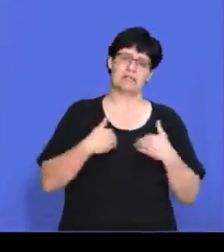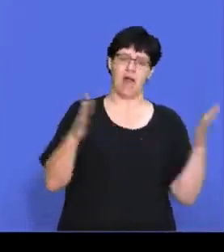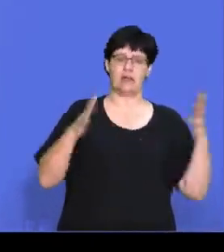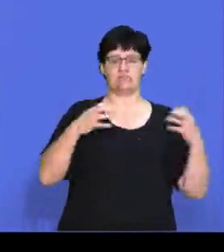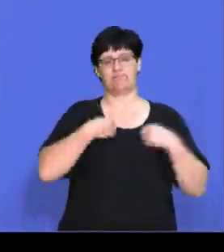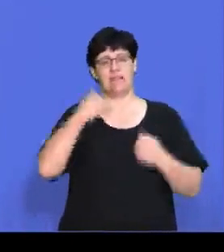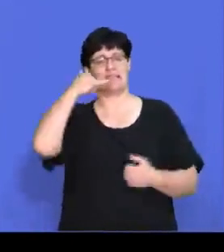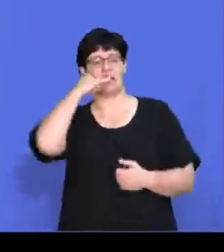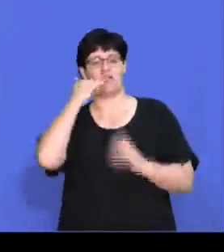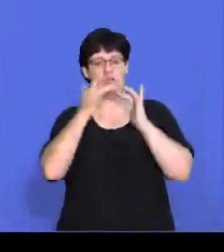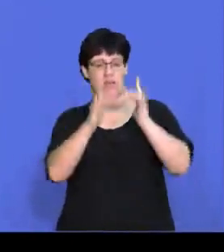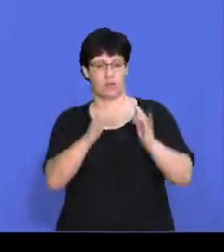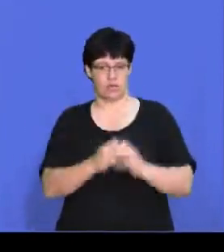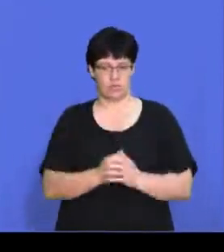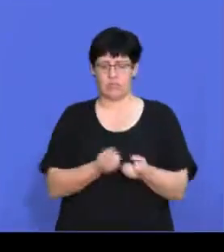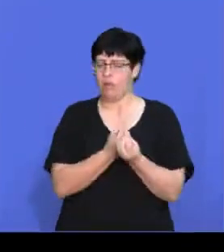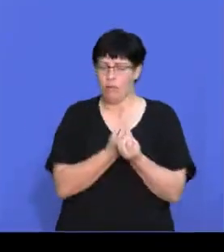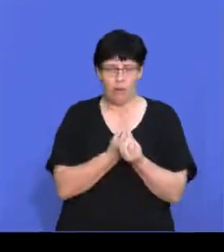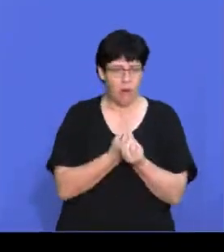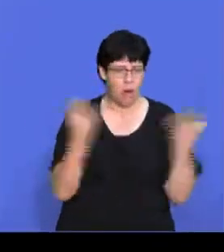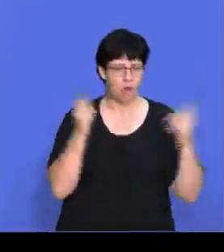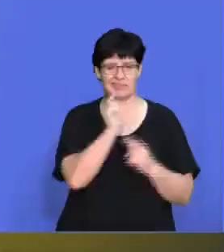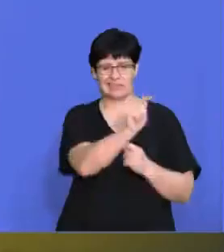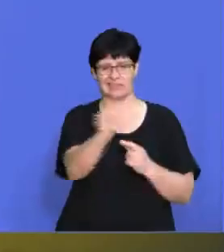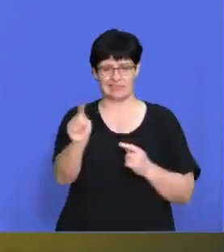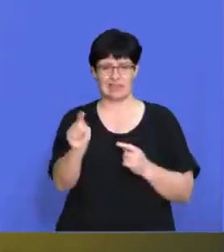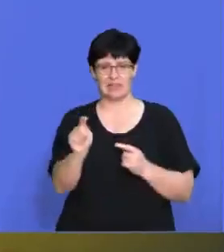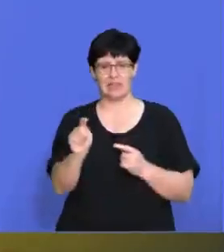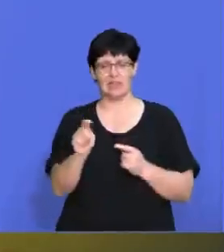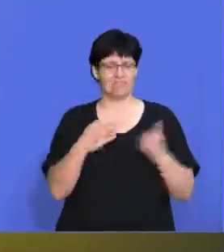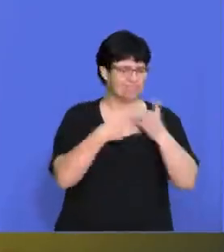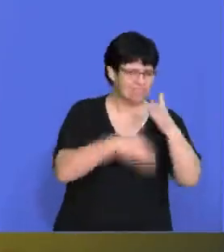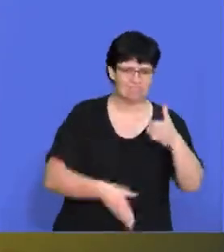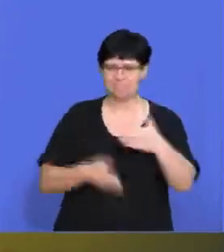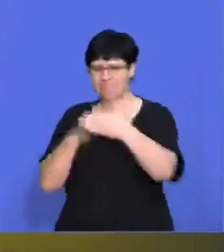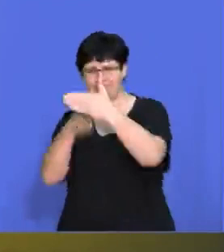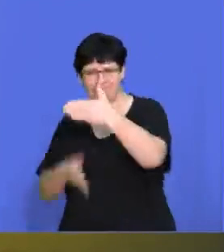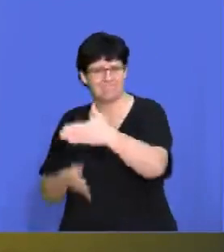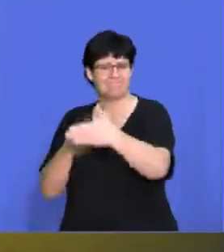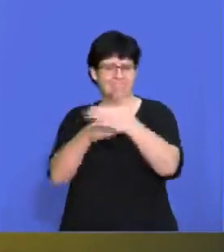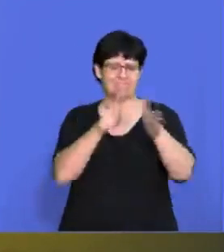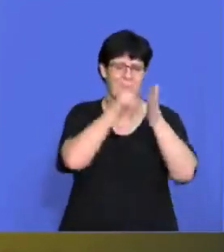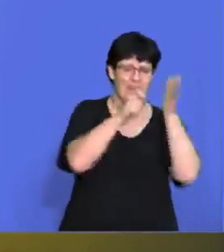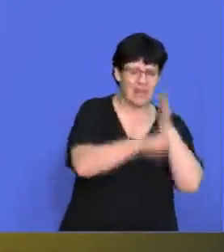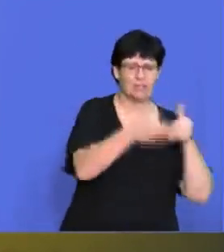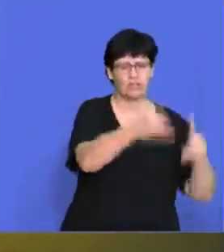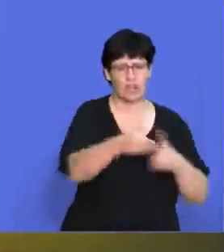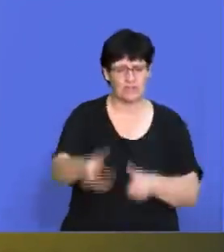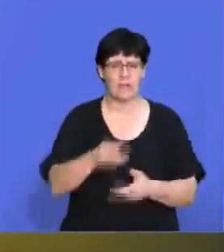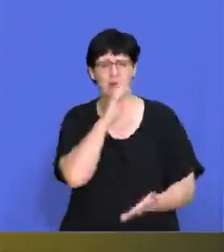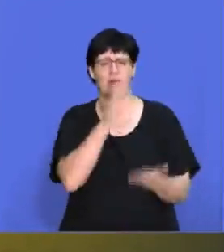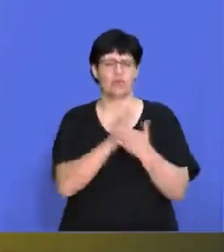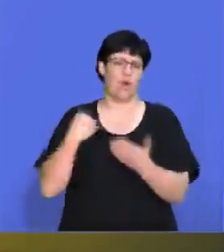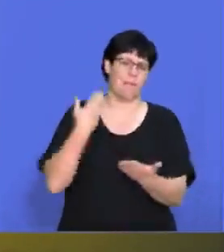phone network, there's a lot of red tape that you have to go through. You have to make sure that you apply